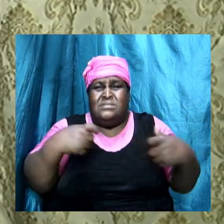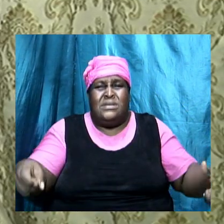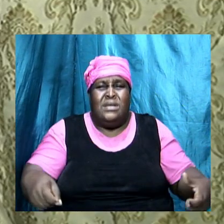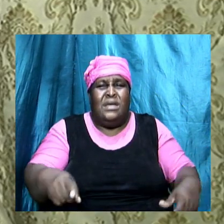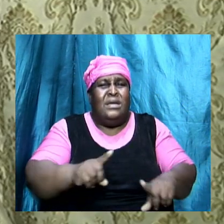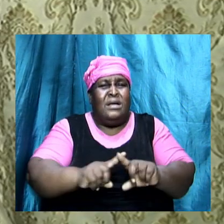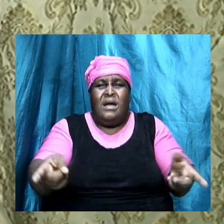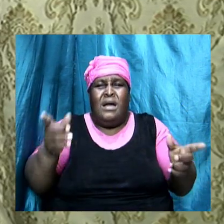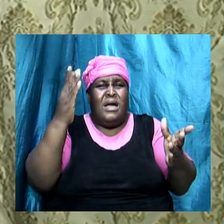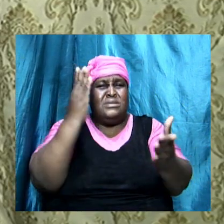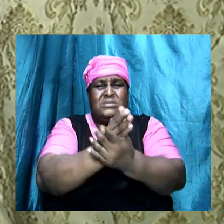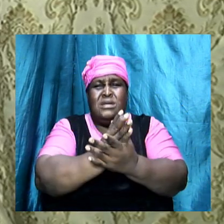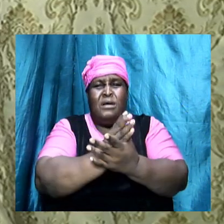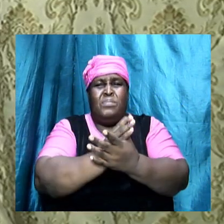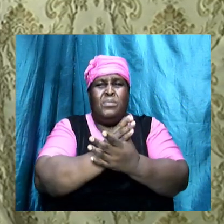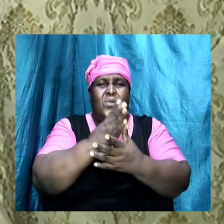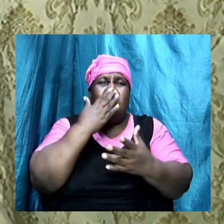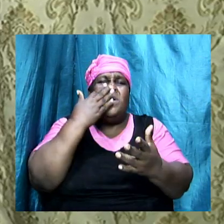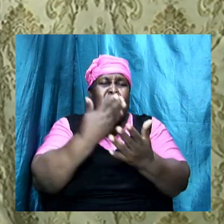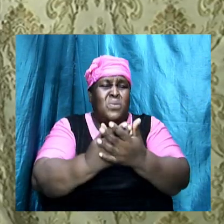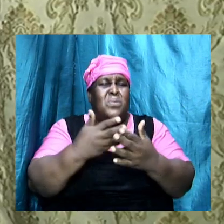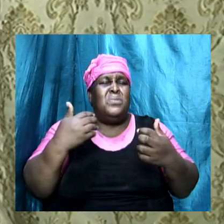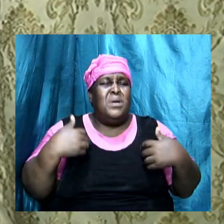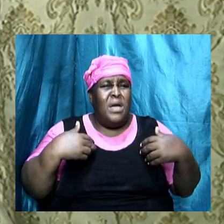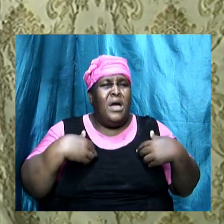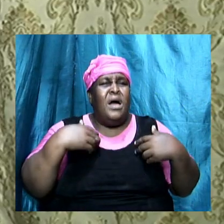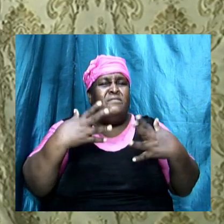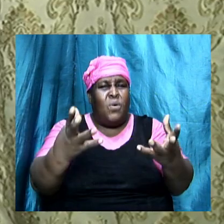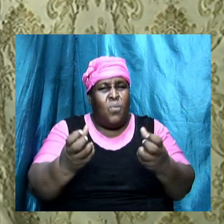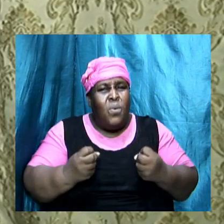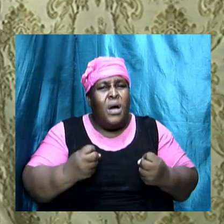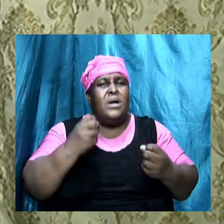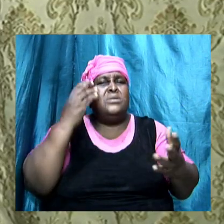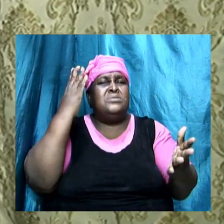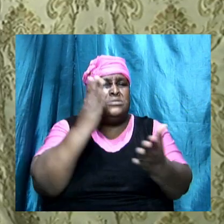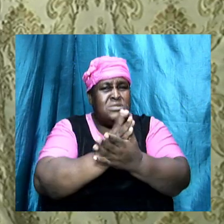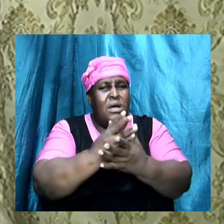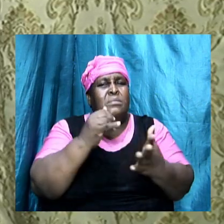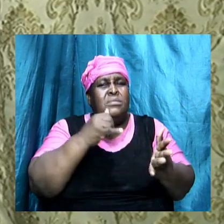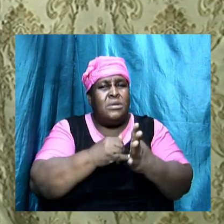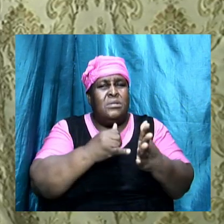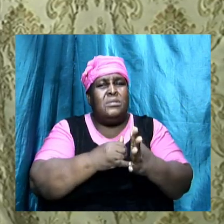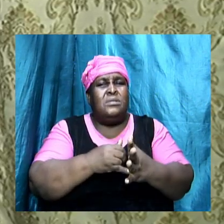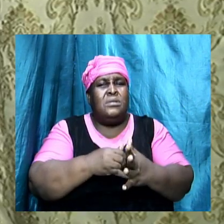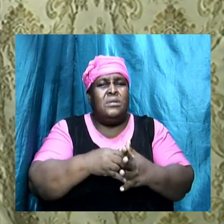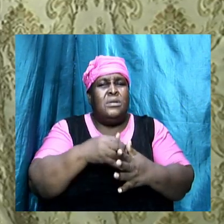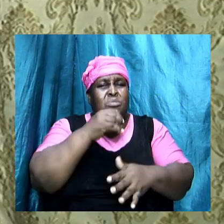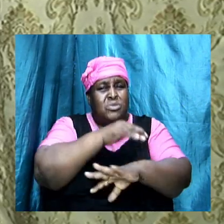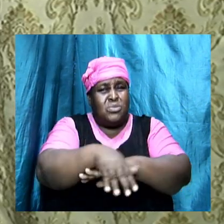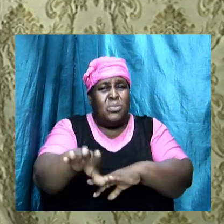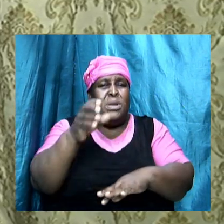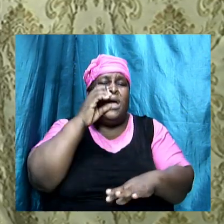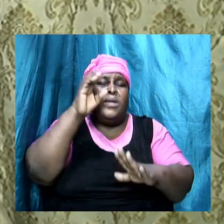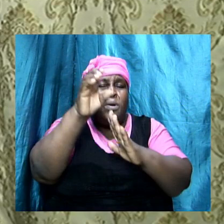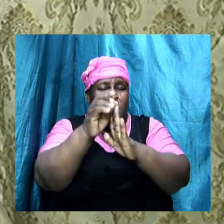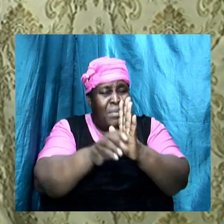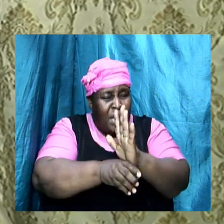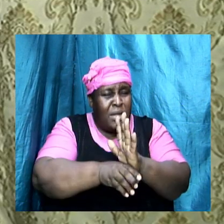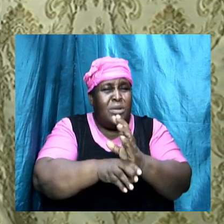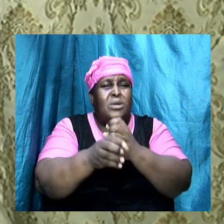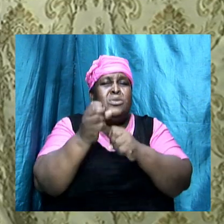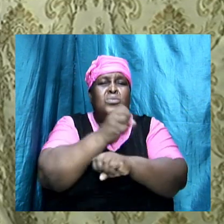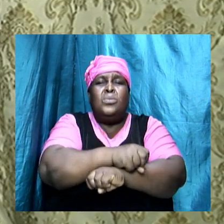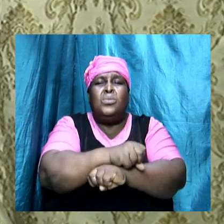it is good that you have a desire to break it and tonight I command it to be broken in the name of Jesus I lose you from that